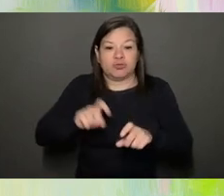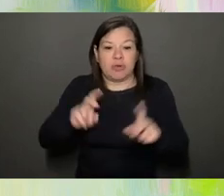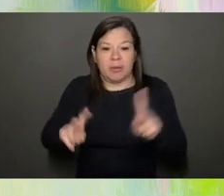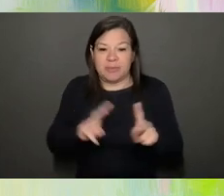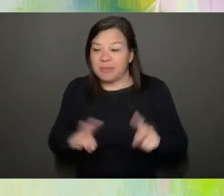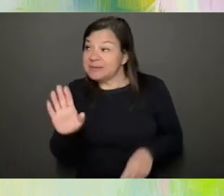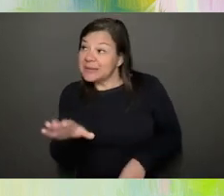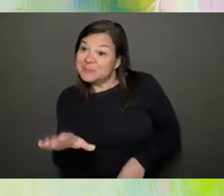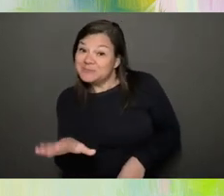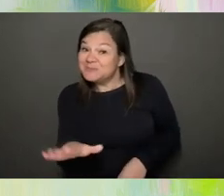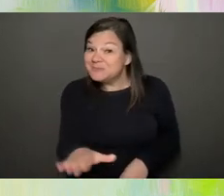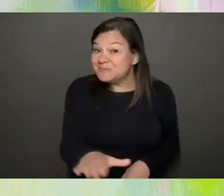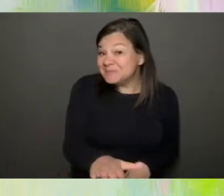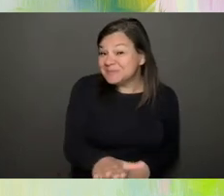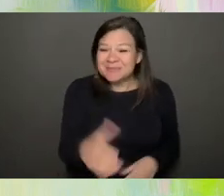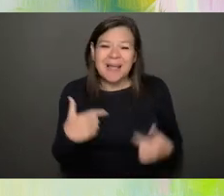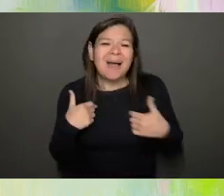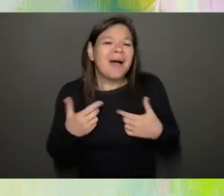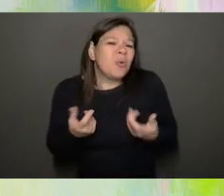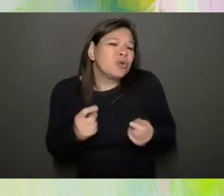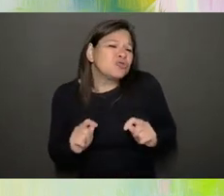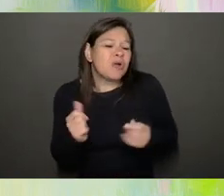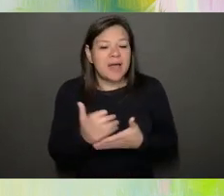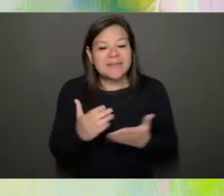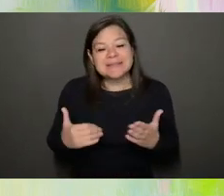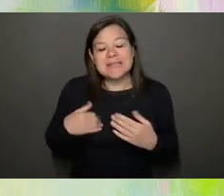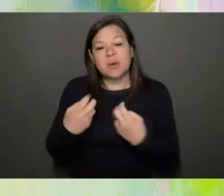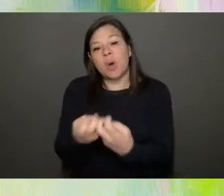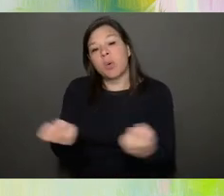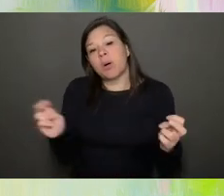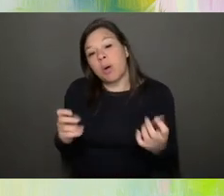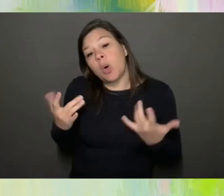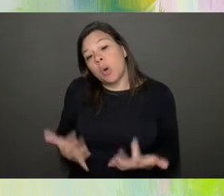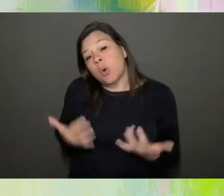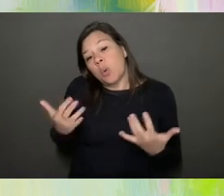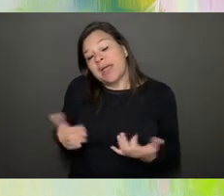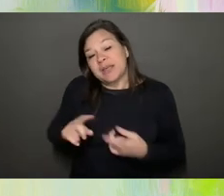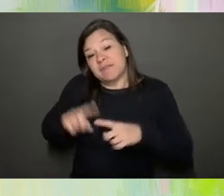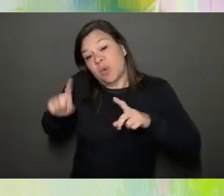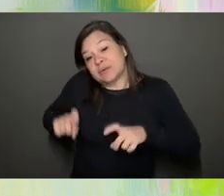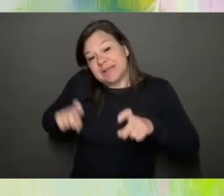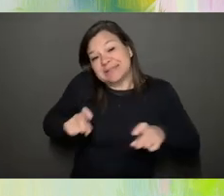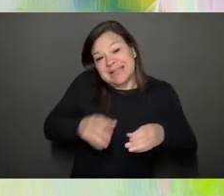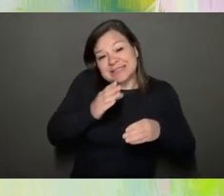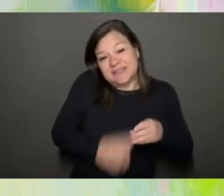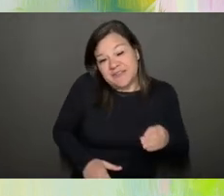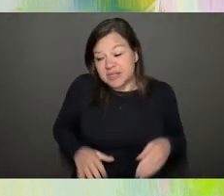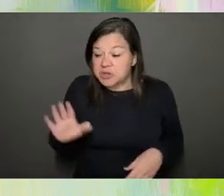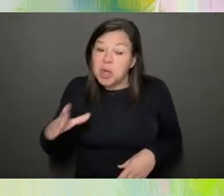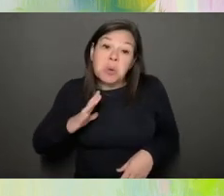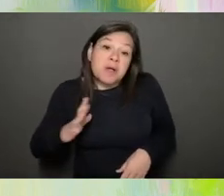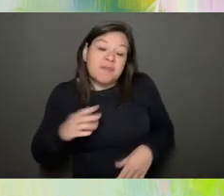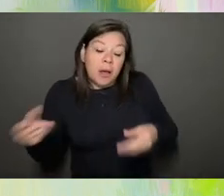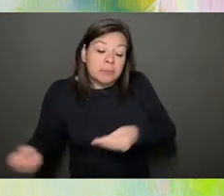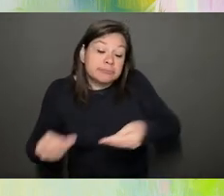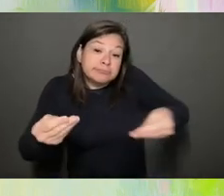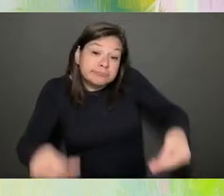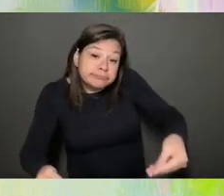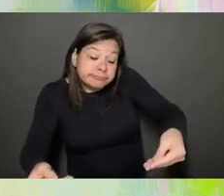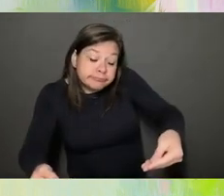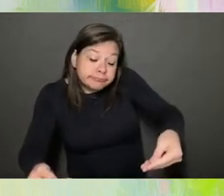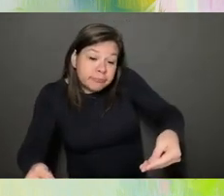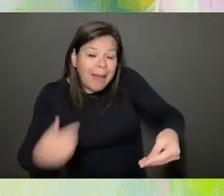hey, can we just do this thing while we're sitting around waiting for all these tests to be finished? And so we did that together. I just used my